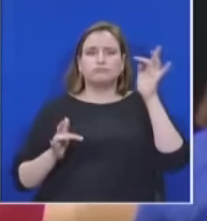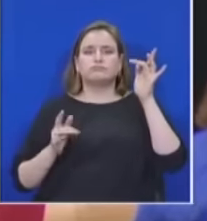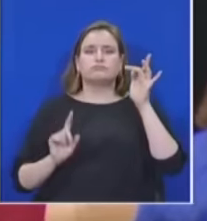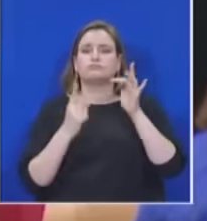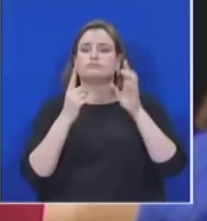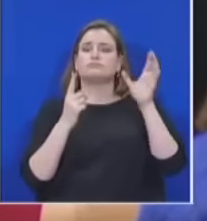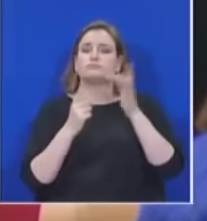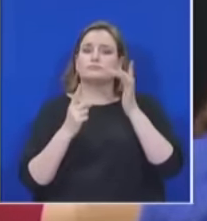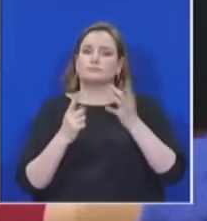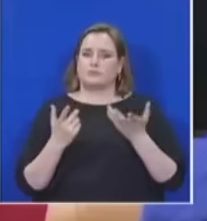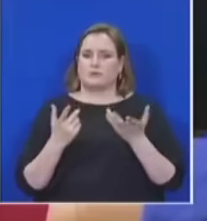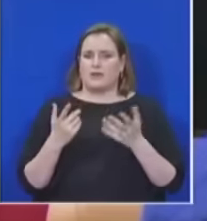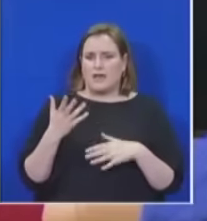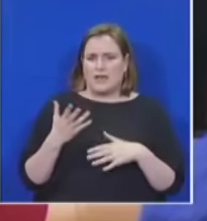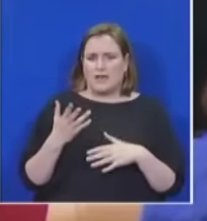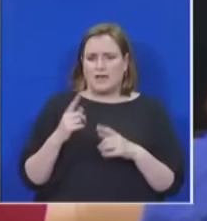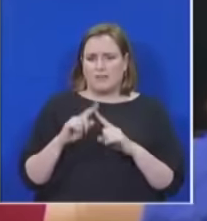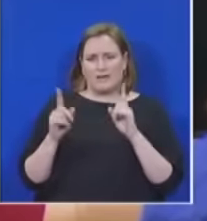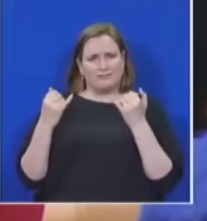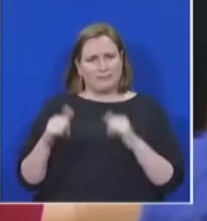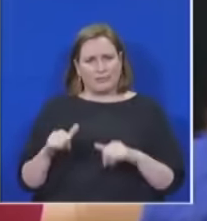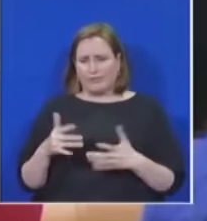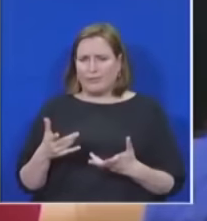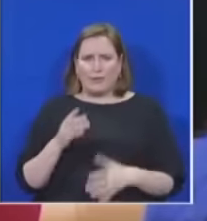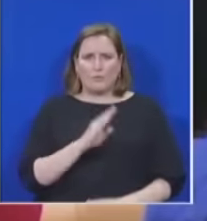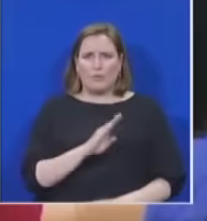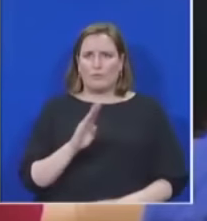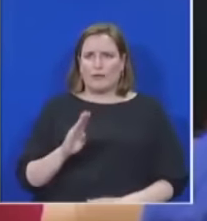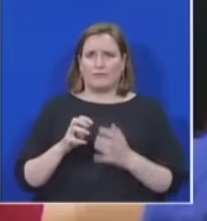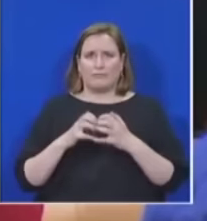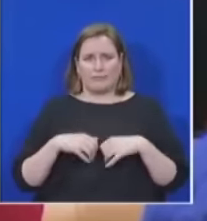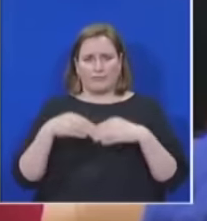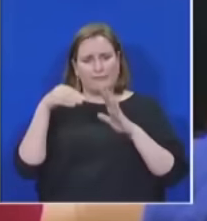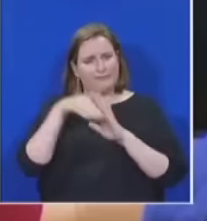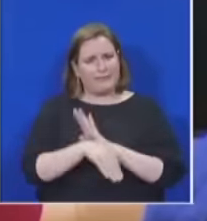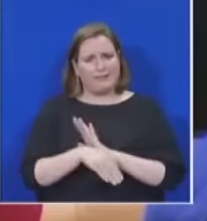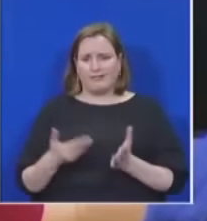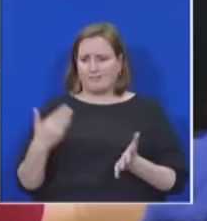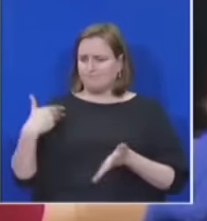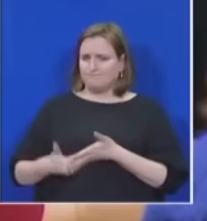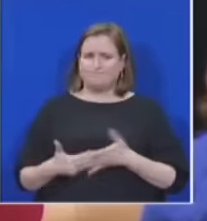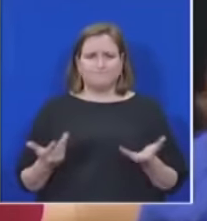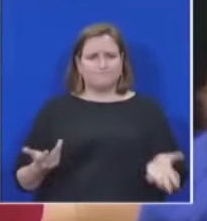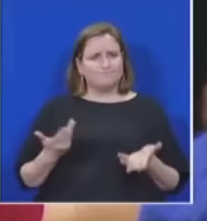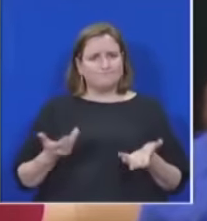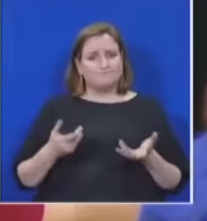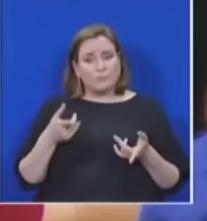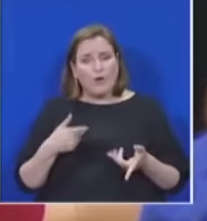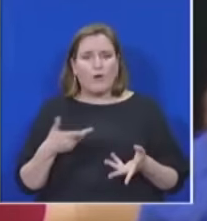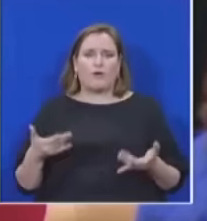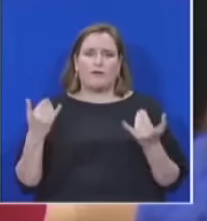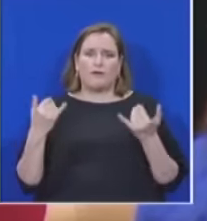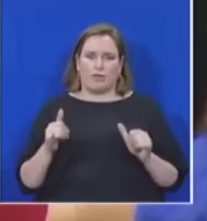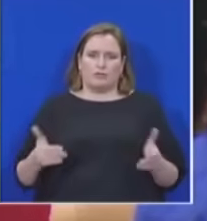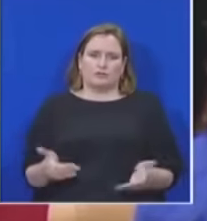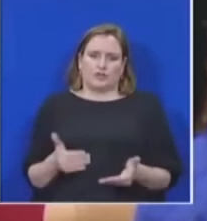inefficiencies crippling broadband in Franco have failed and as a result this has led to poor service delivery